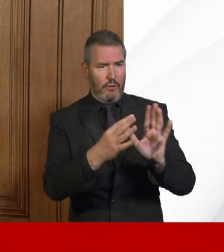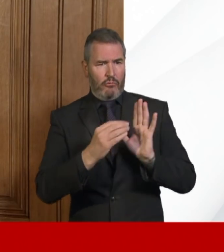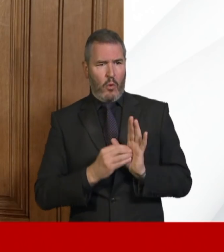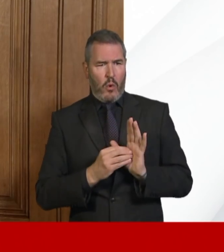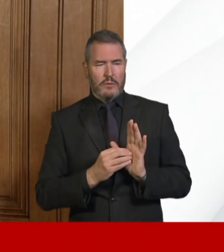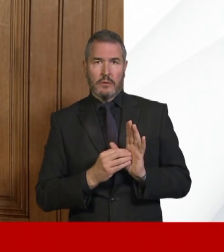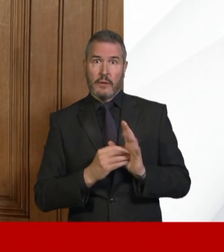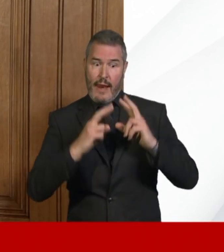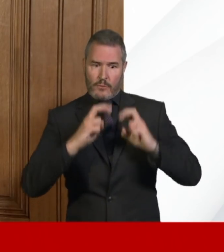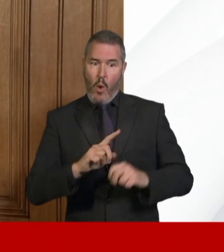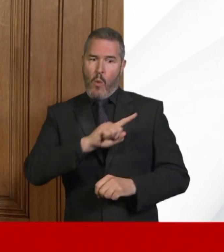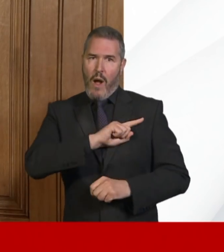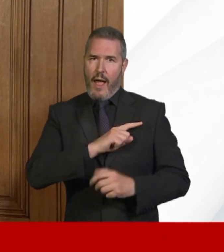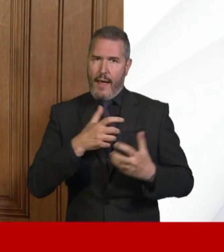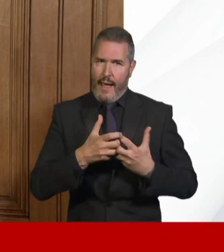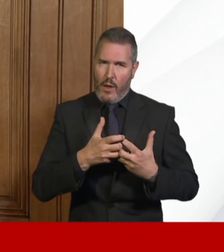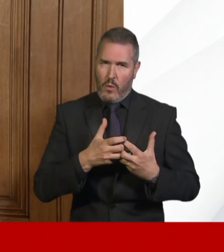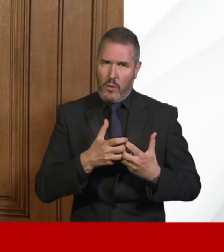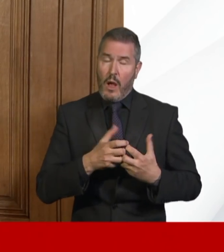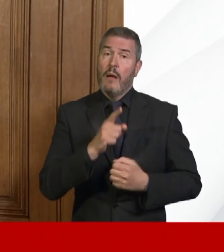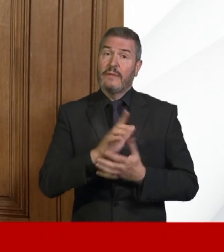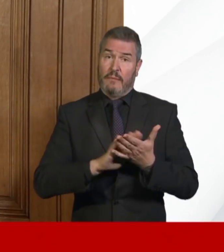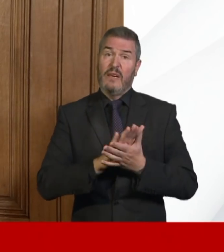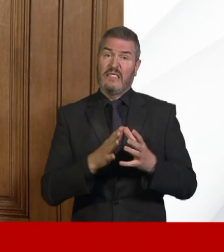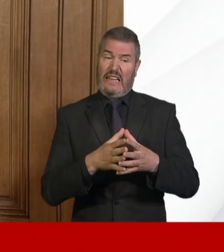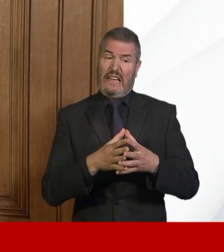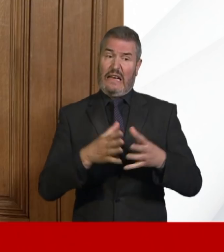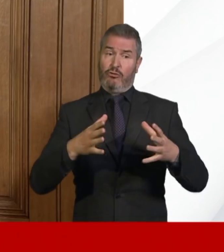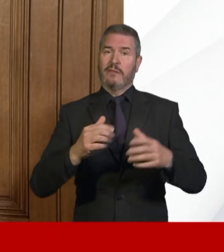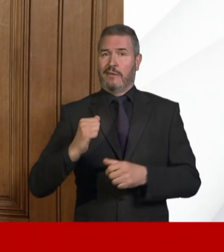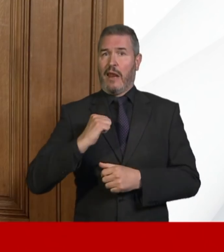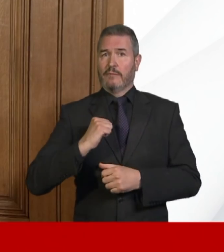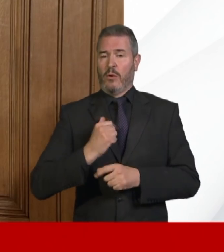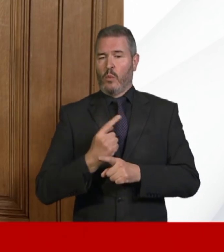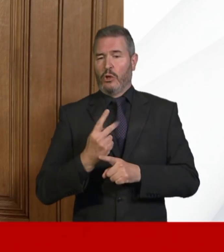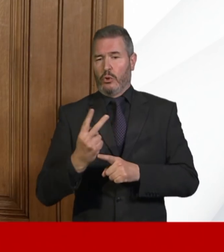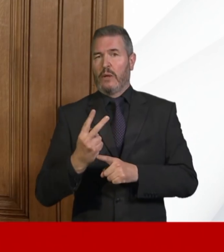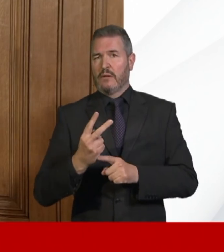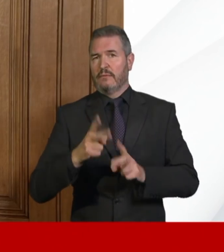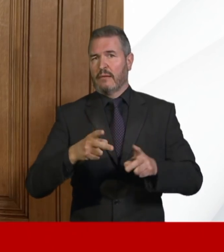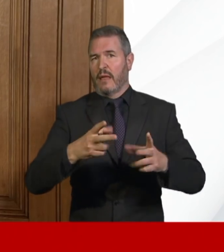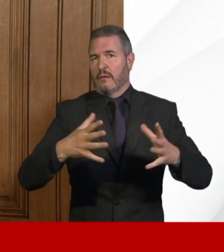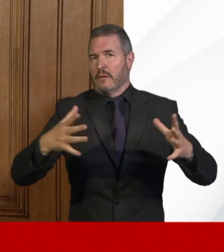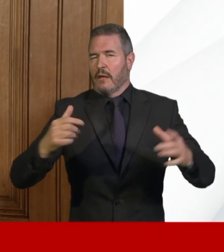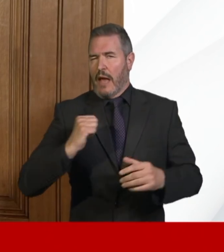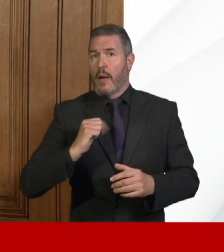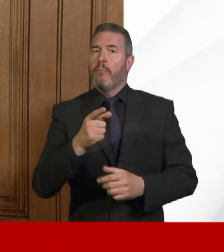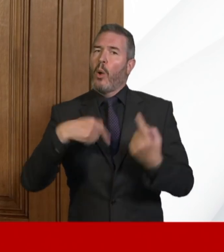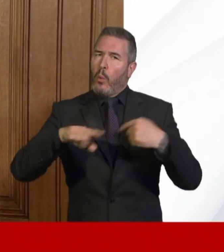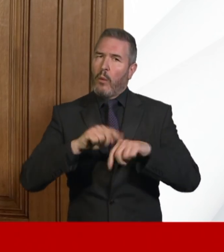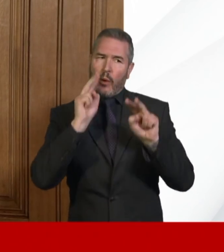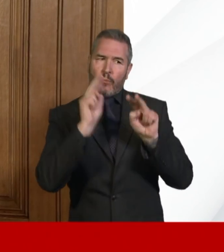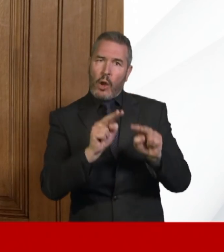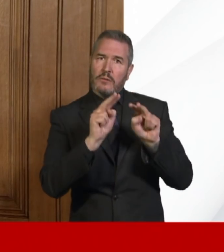our impressions on the rate of increase of infections. So we just need to watch it carefully,